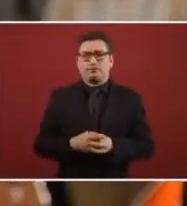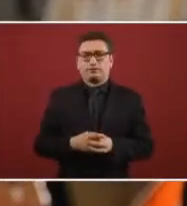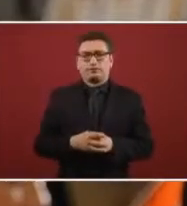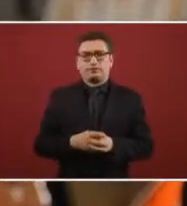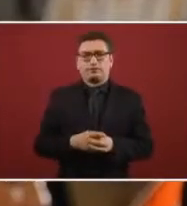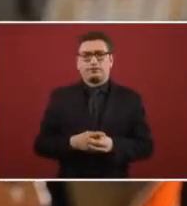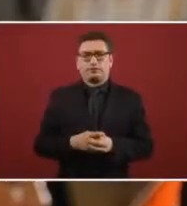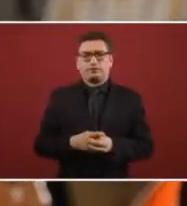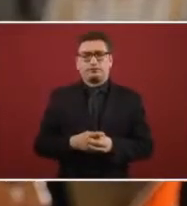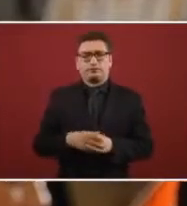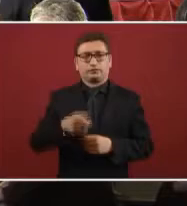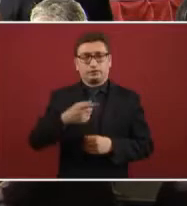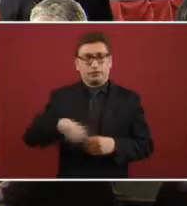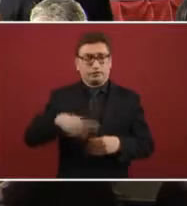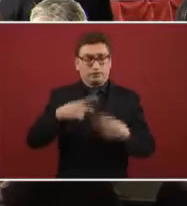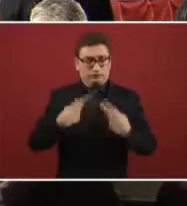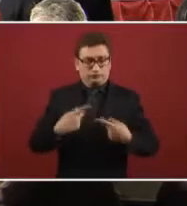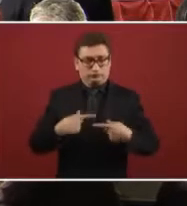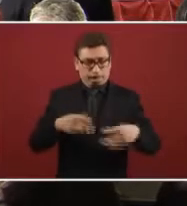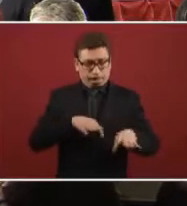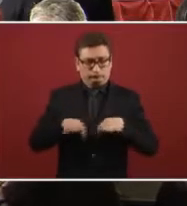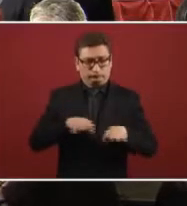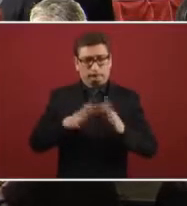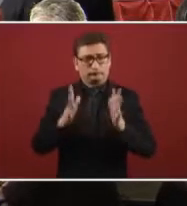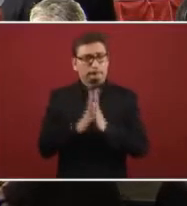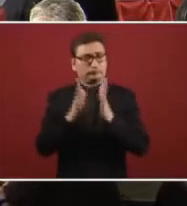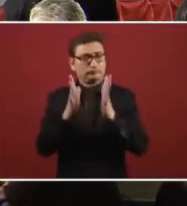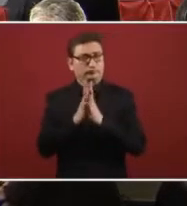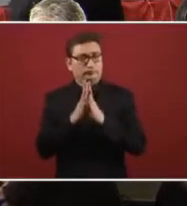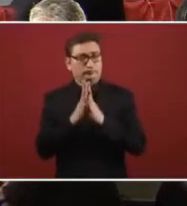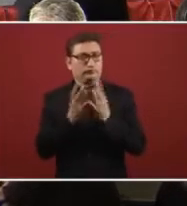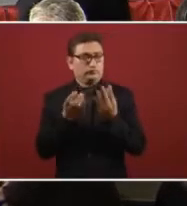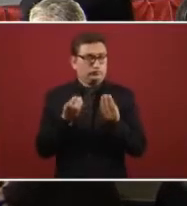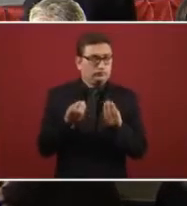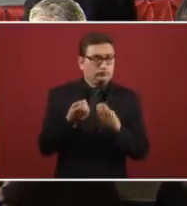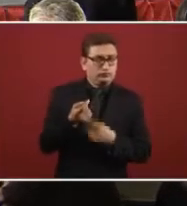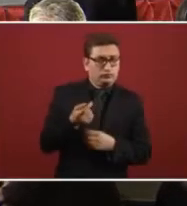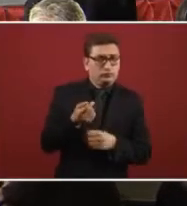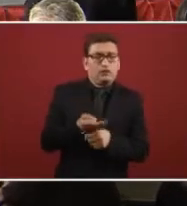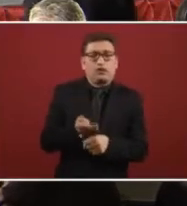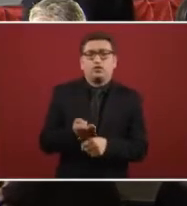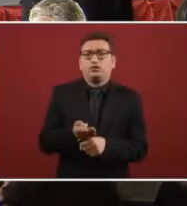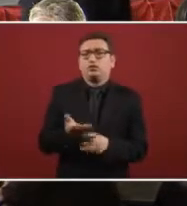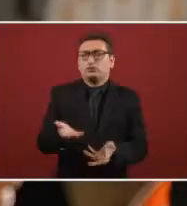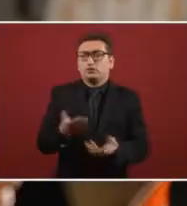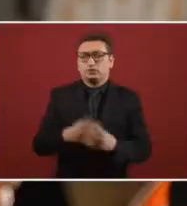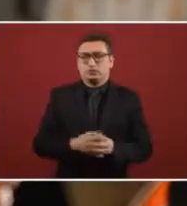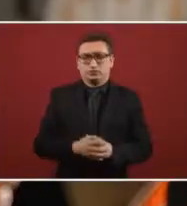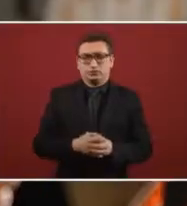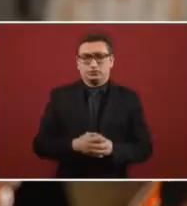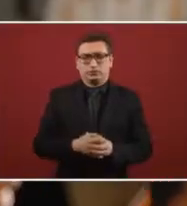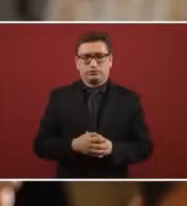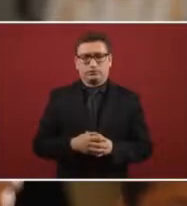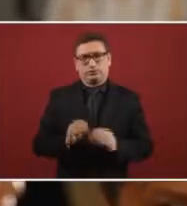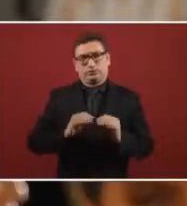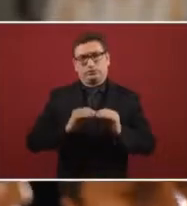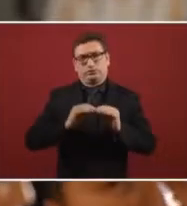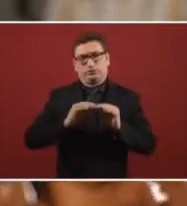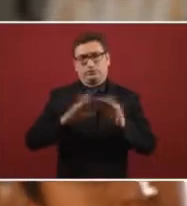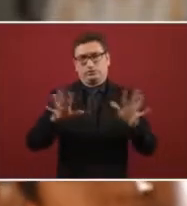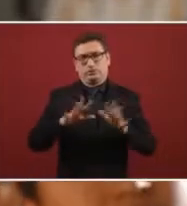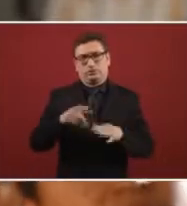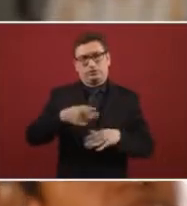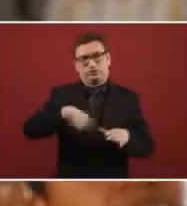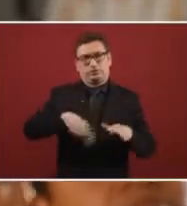is the participation of the workers of Pemex as of now and obviously